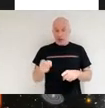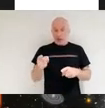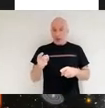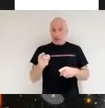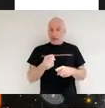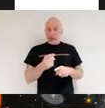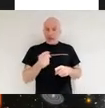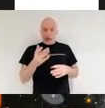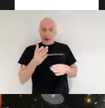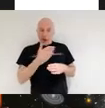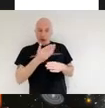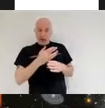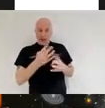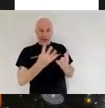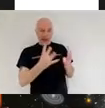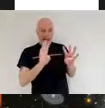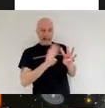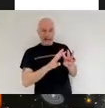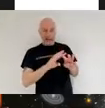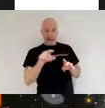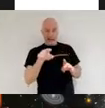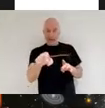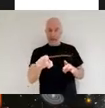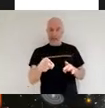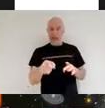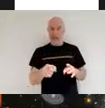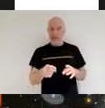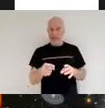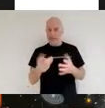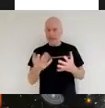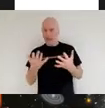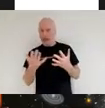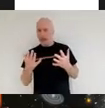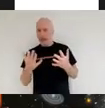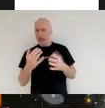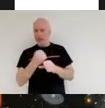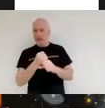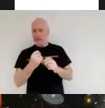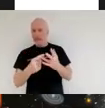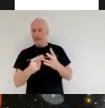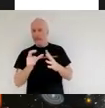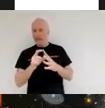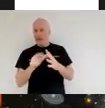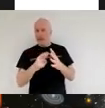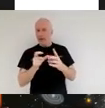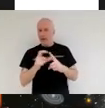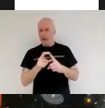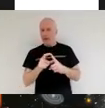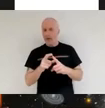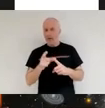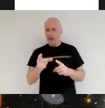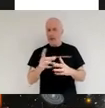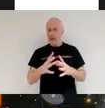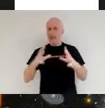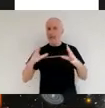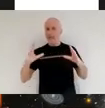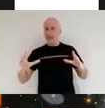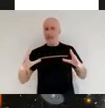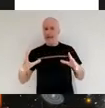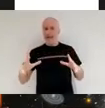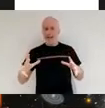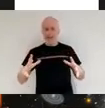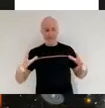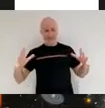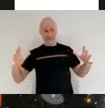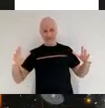team this was taken out at nasa goddard i believe so it's a beast and it's so big